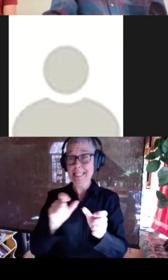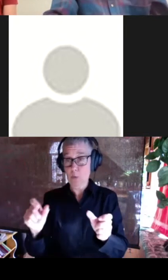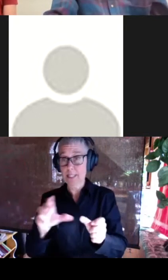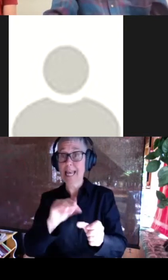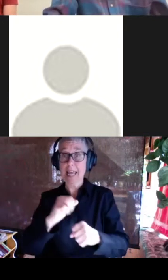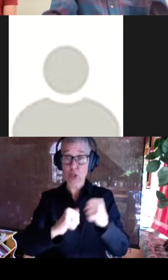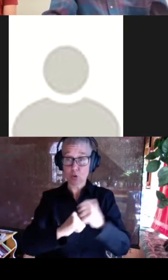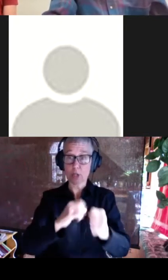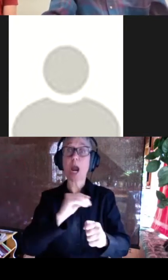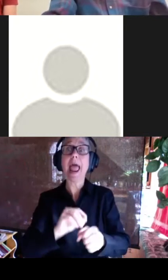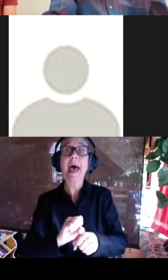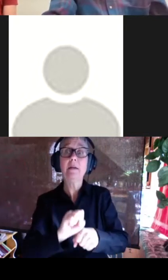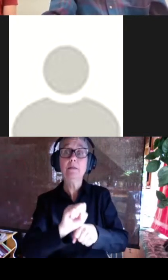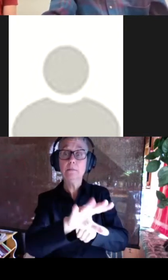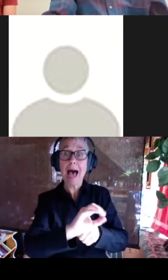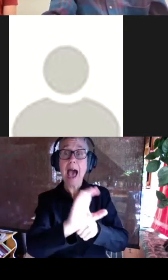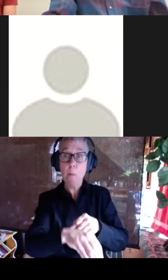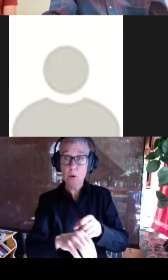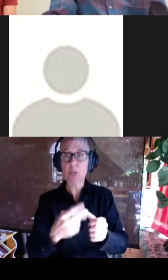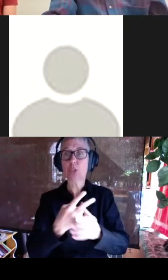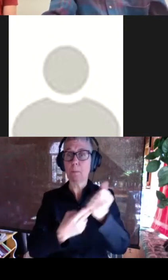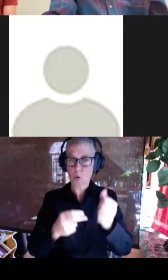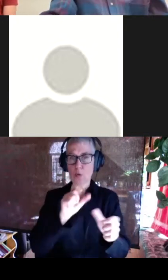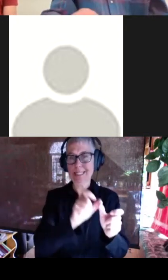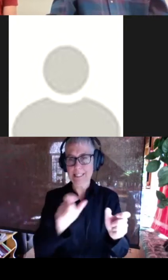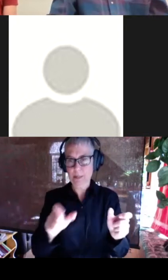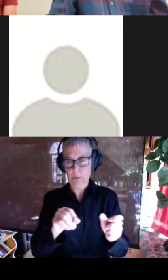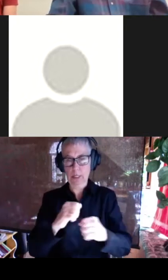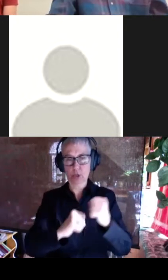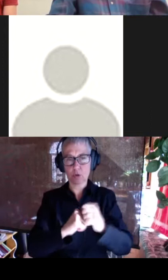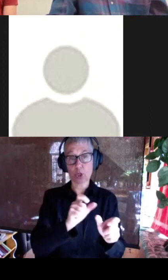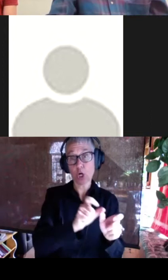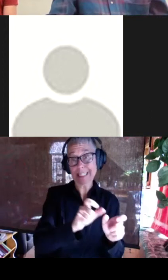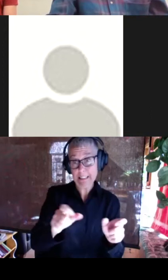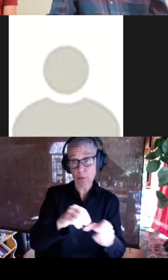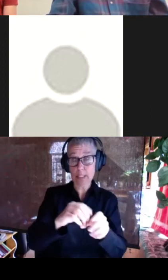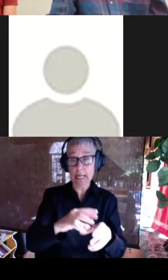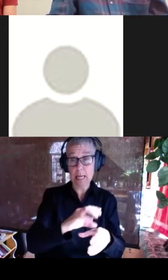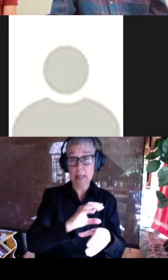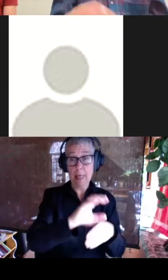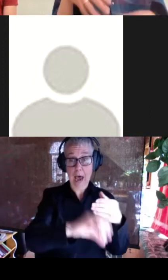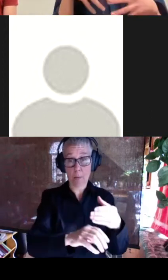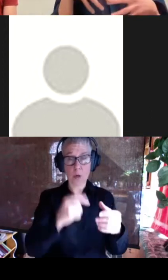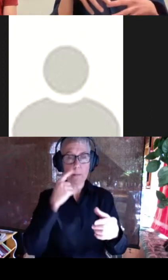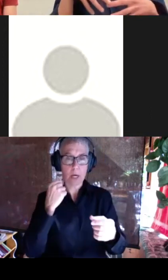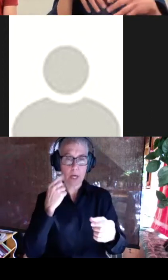sequence and structure. And sequence is contained in the output because it was observed empirically that